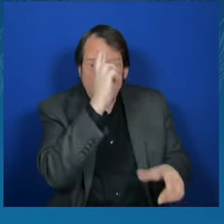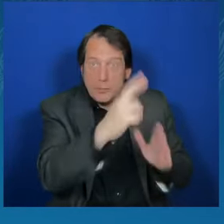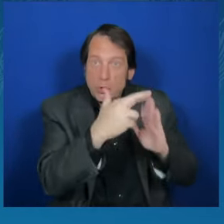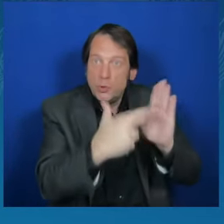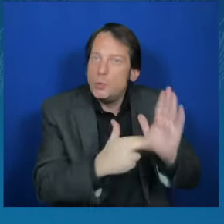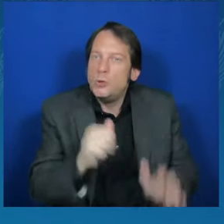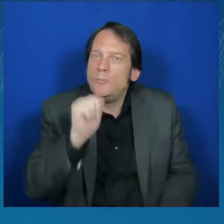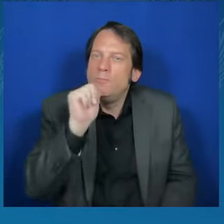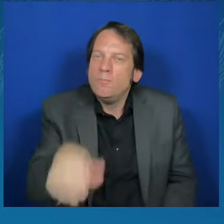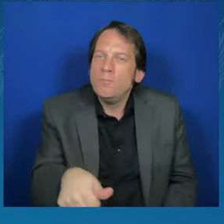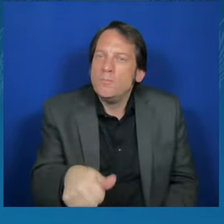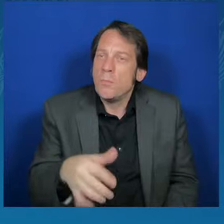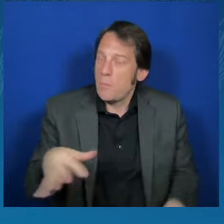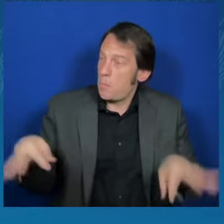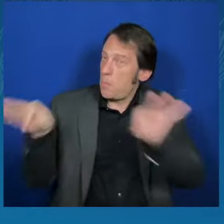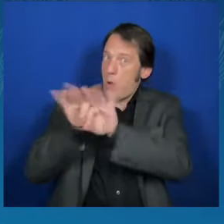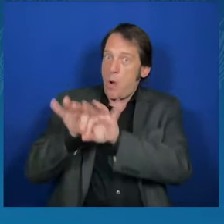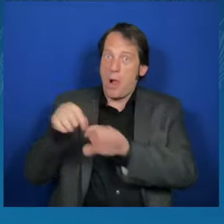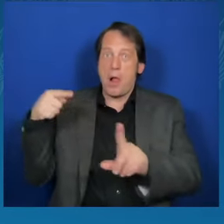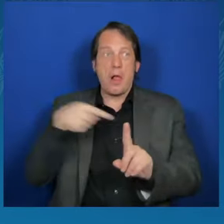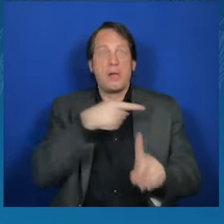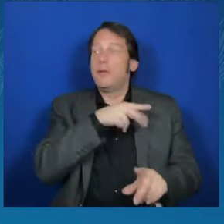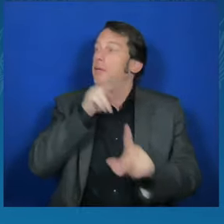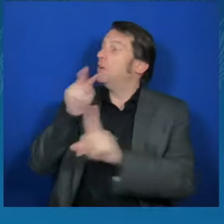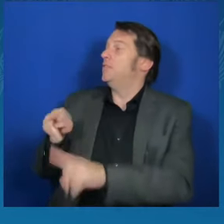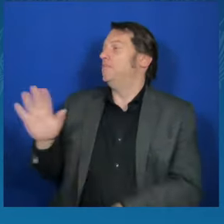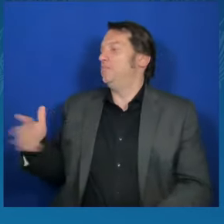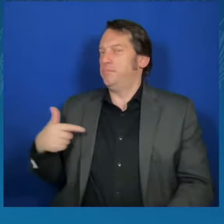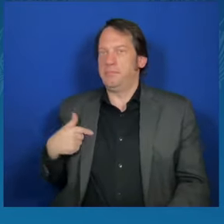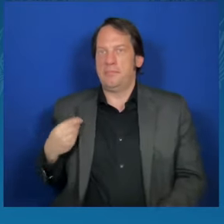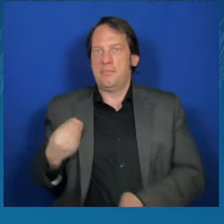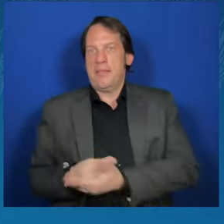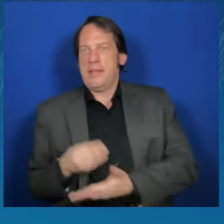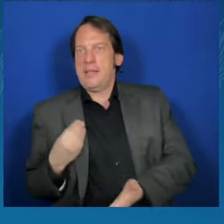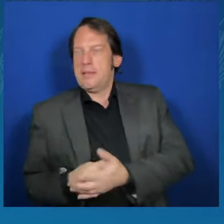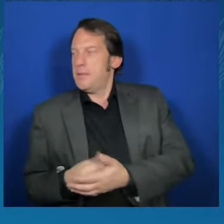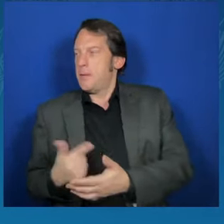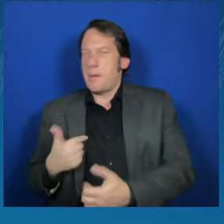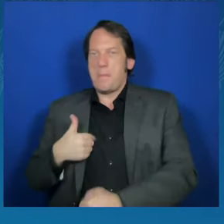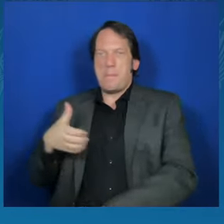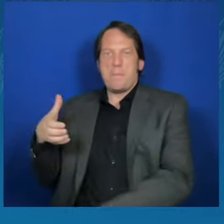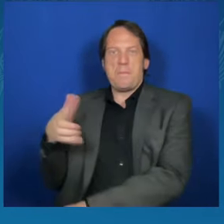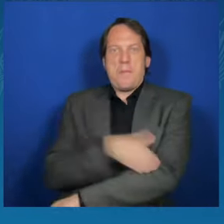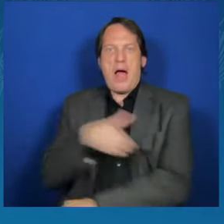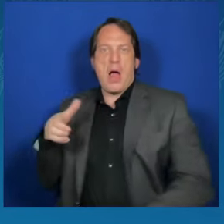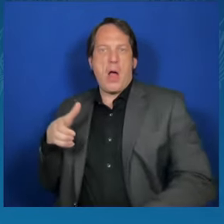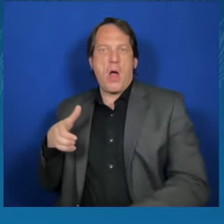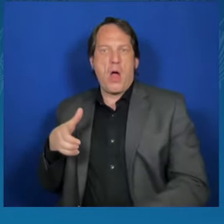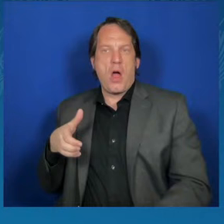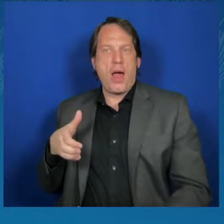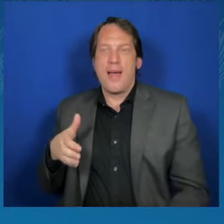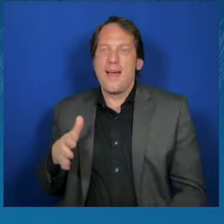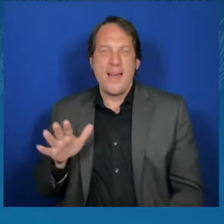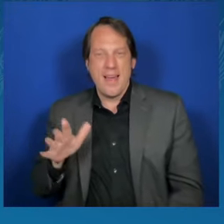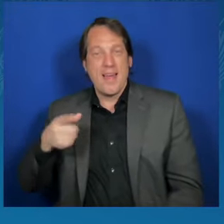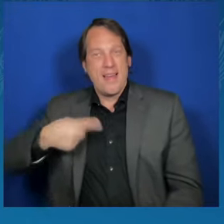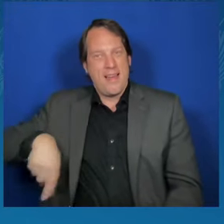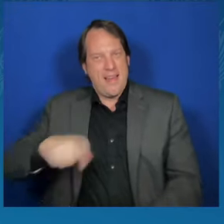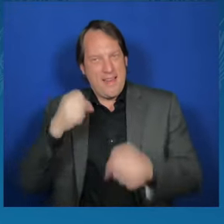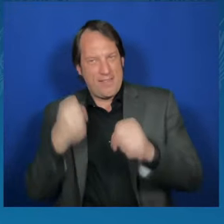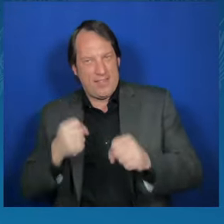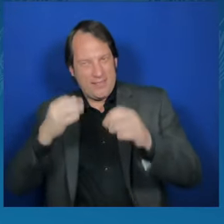confiscate frozen Russia's assets. And we would need further full-scale pressure with